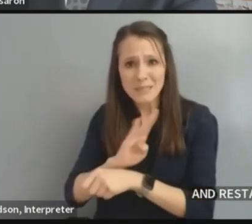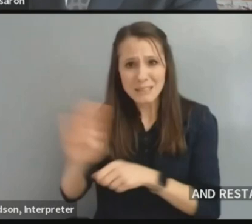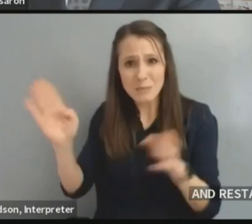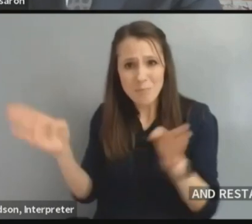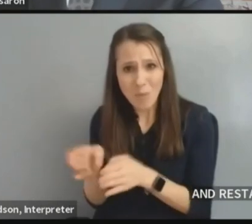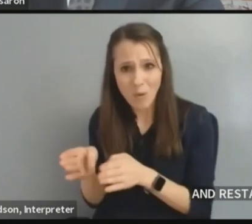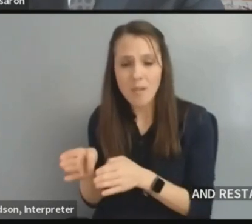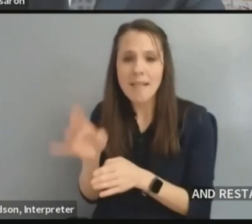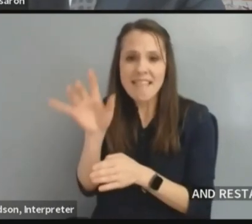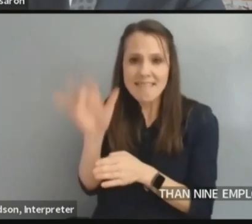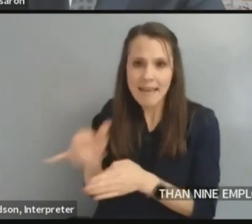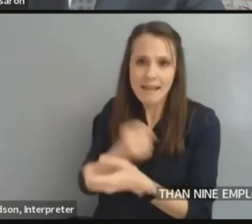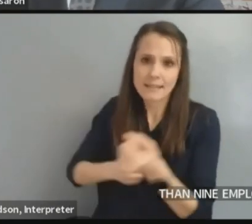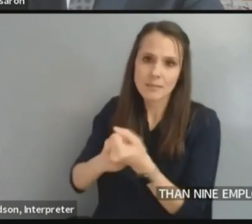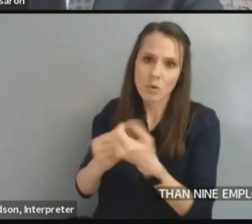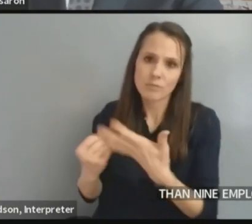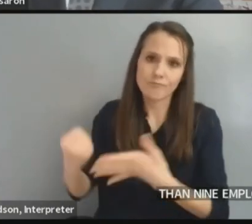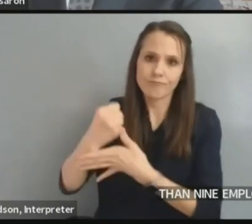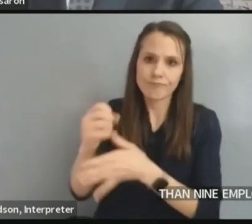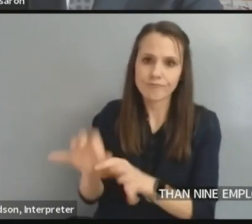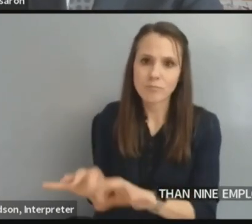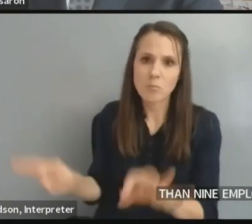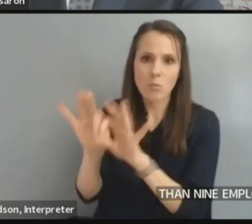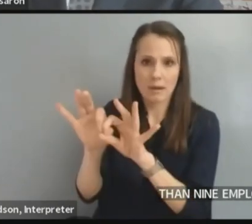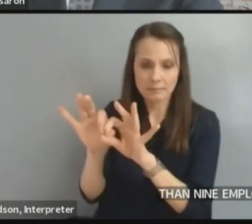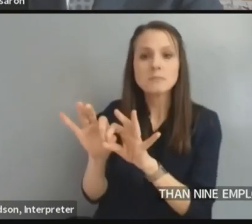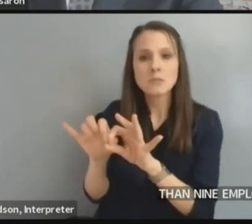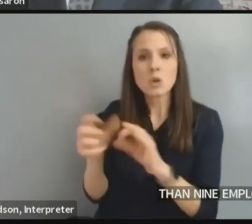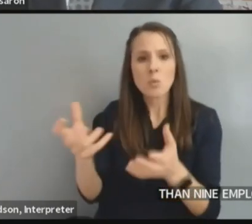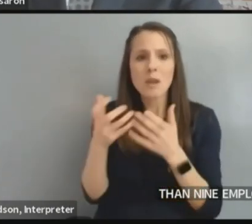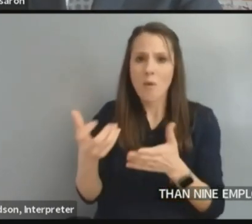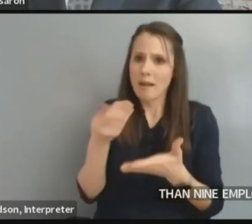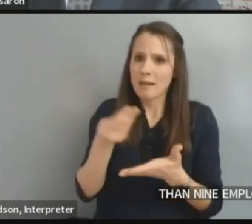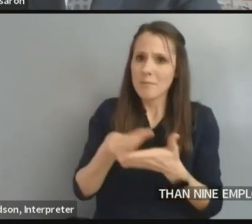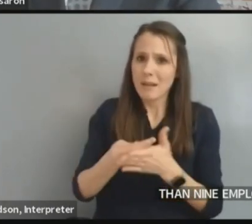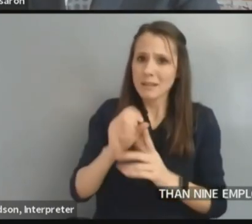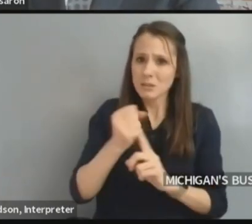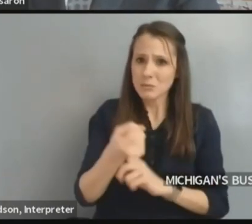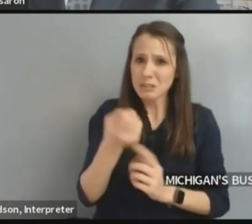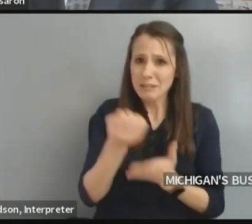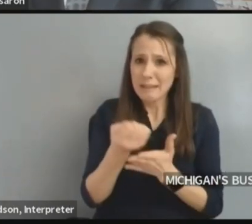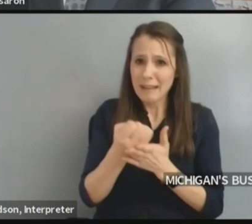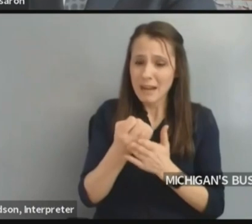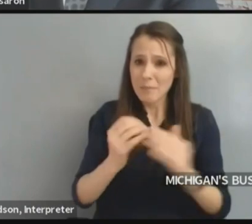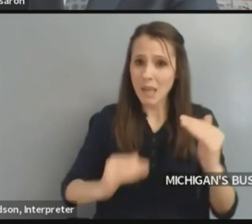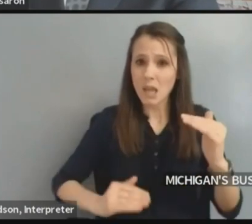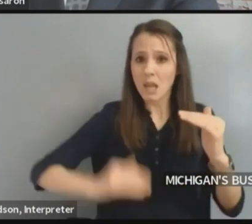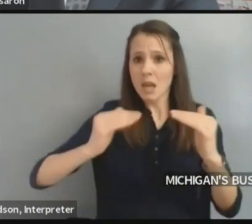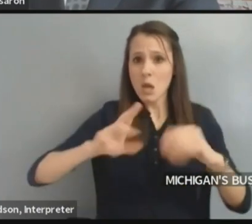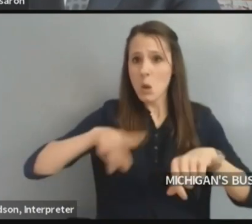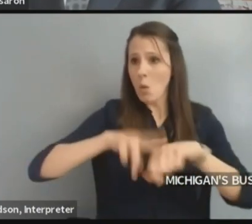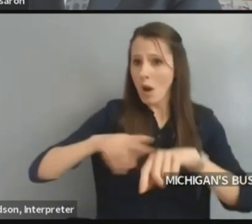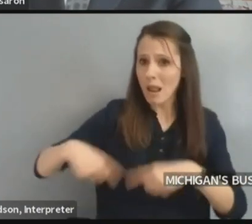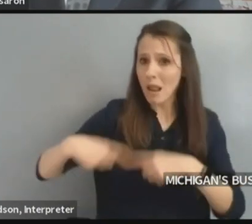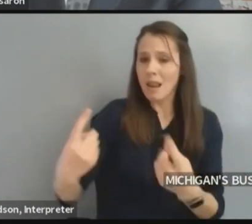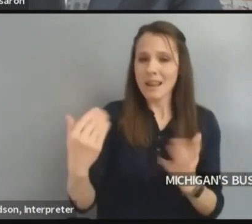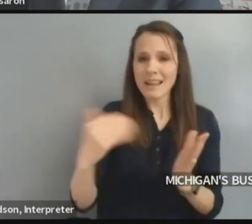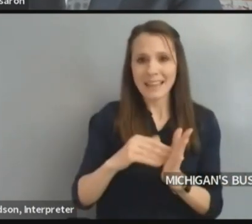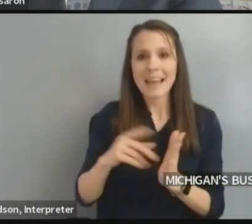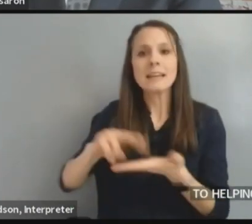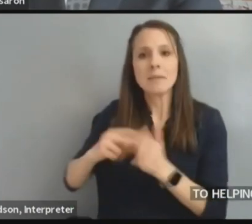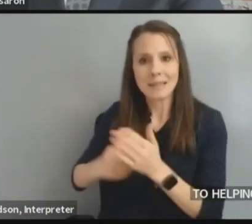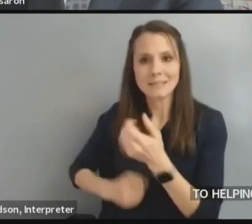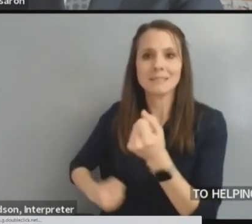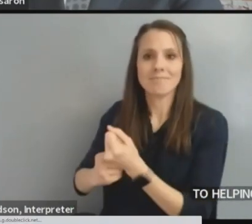businesses is critical to helping us return to a normal economy. While the pandemic has had a dramatic impact on our economy,